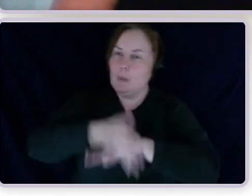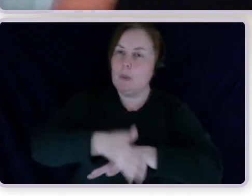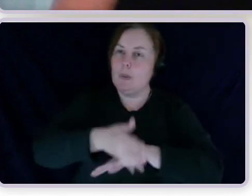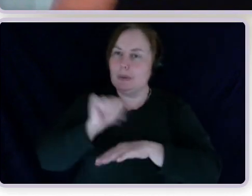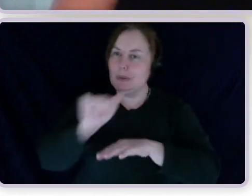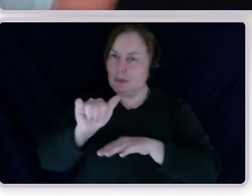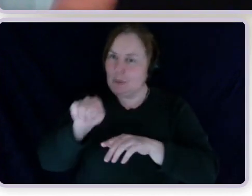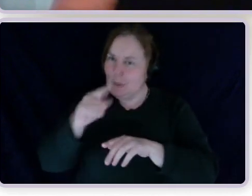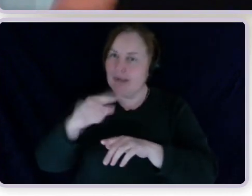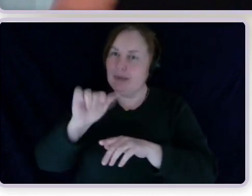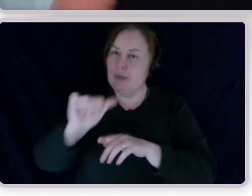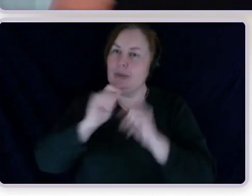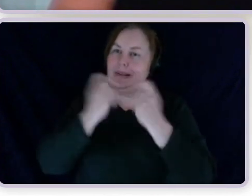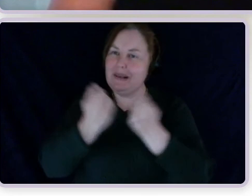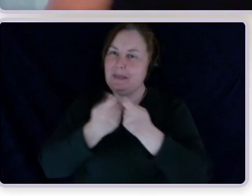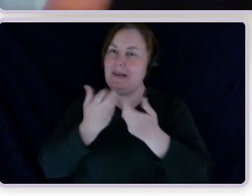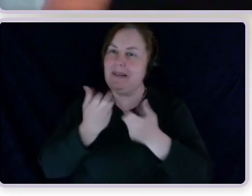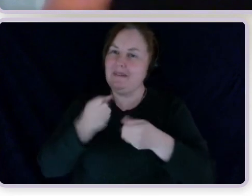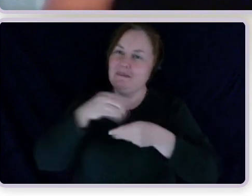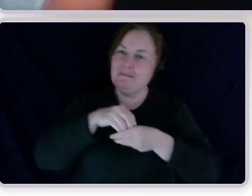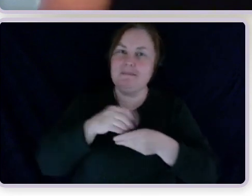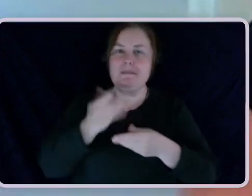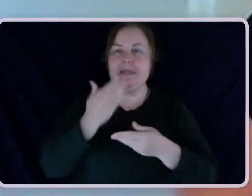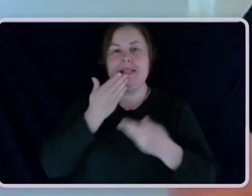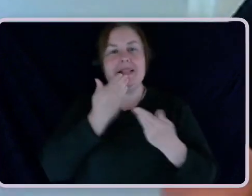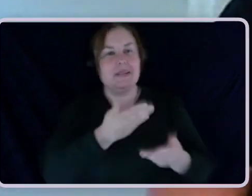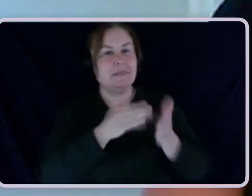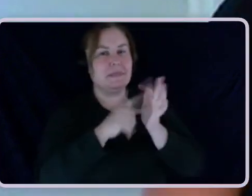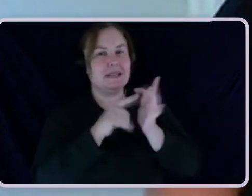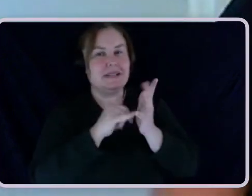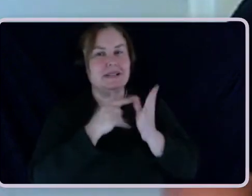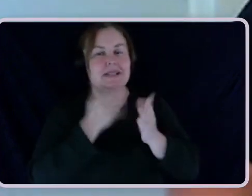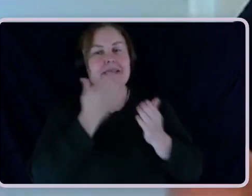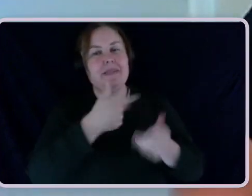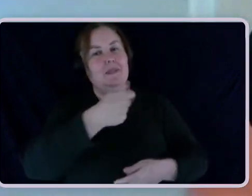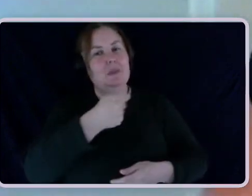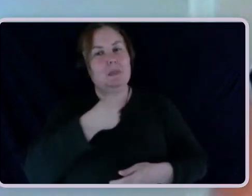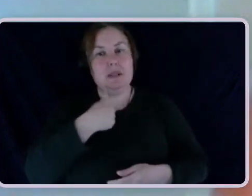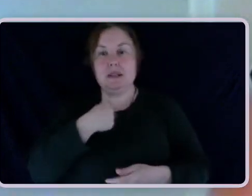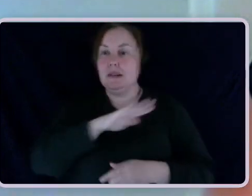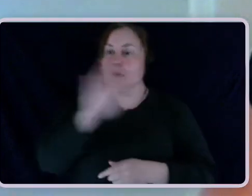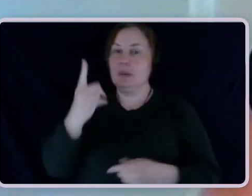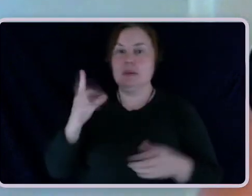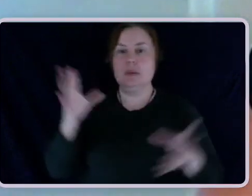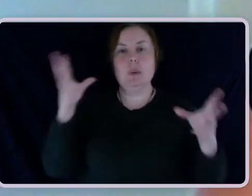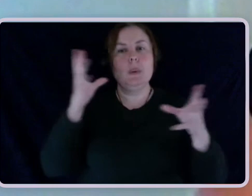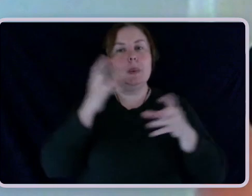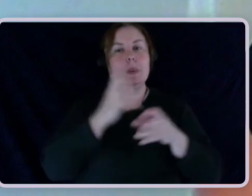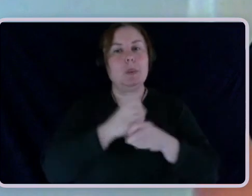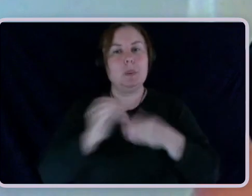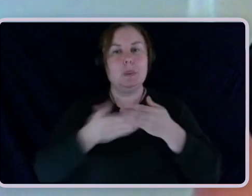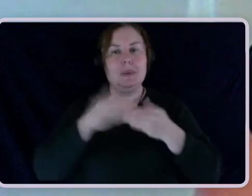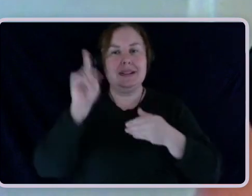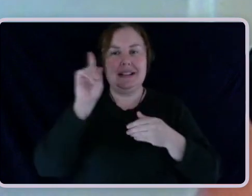Thank you, Melissa. Thank you for inviting me. Thank you. So everybody, we've come to a close today. would like to thank the Social